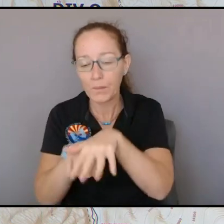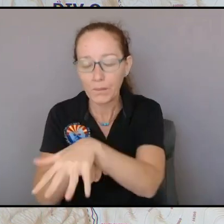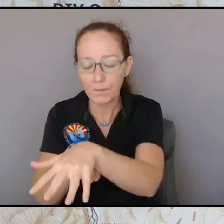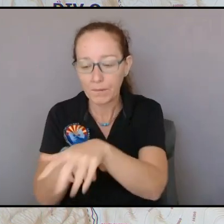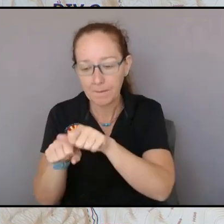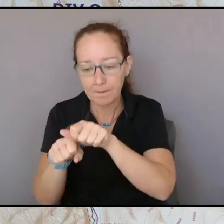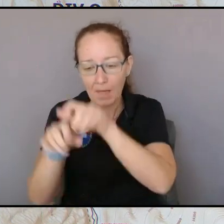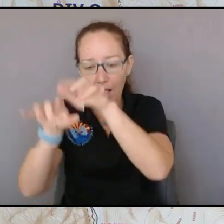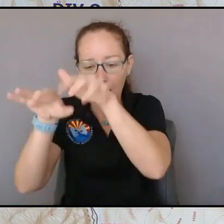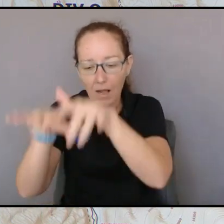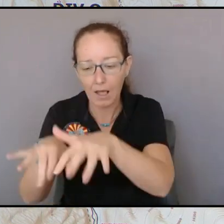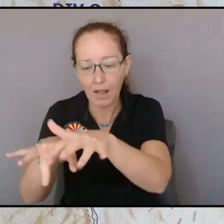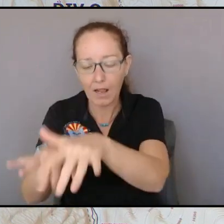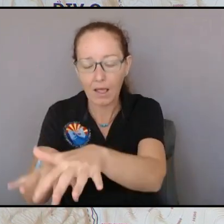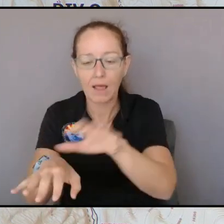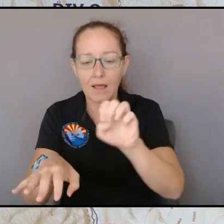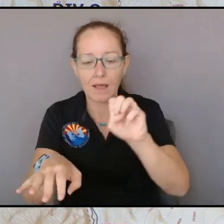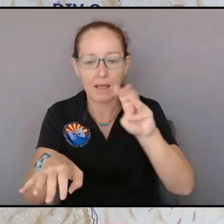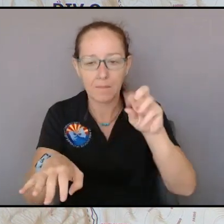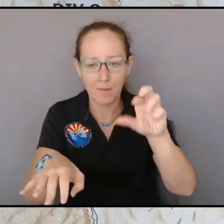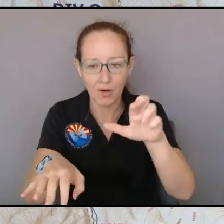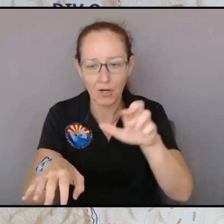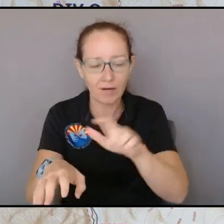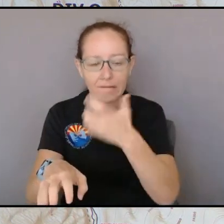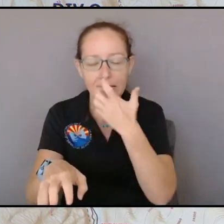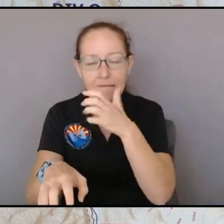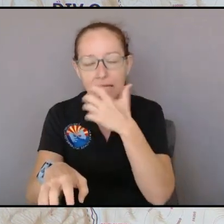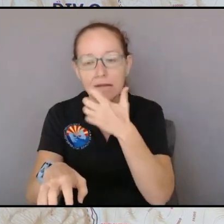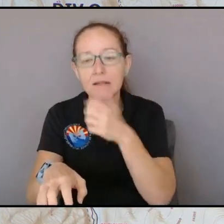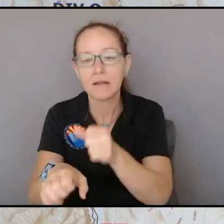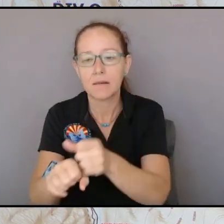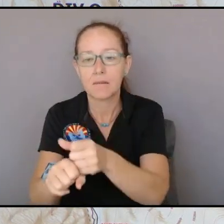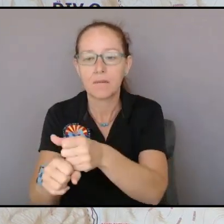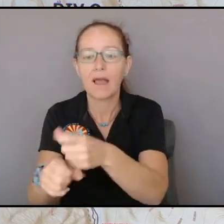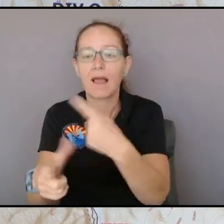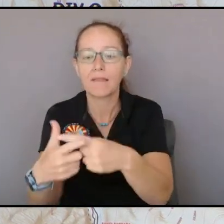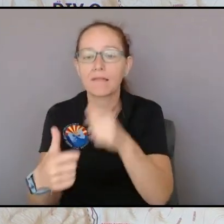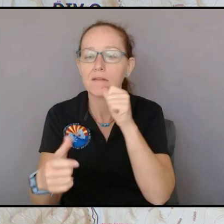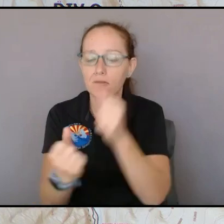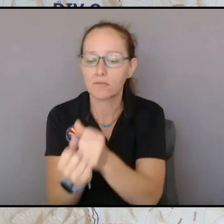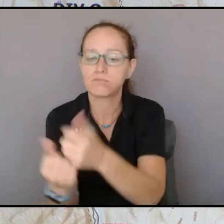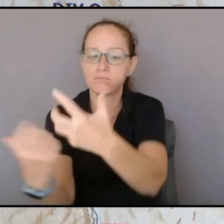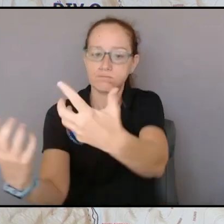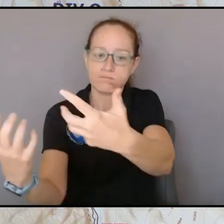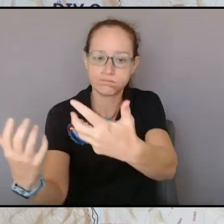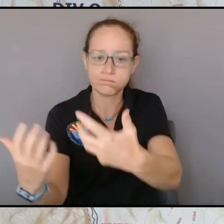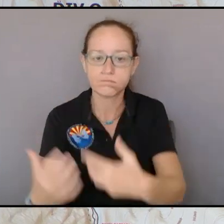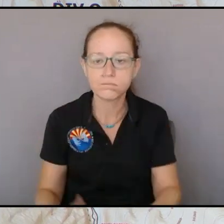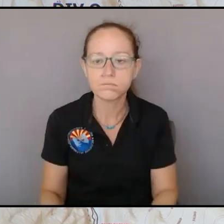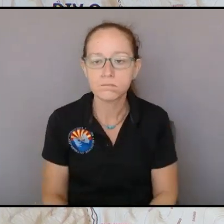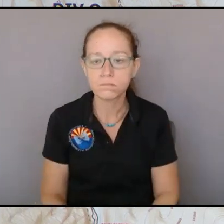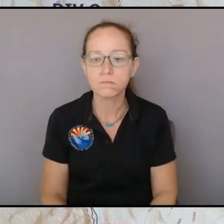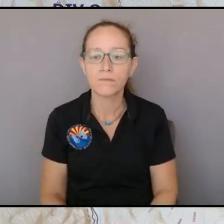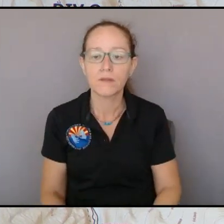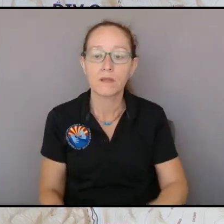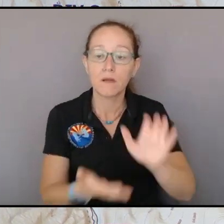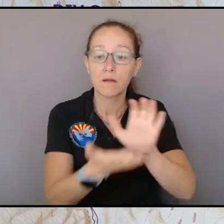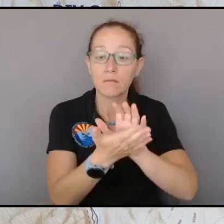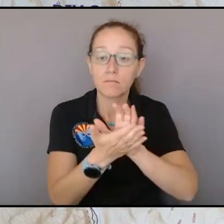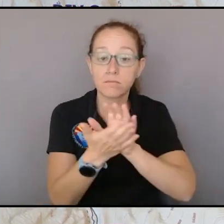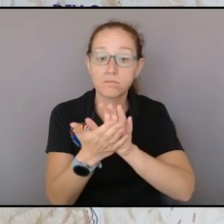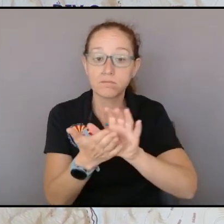fire and then we had you know this this this area that pooched out yesterday there's dozer line that's coming into here along an old road system